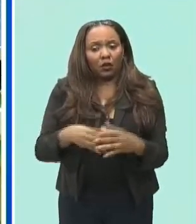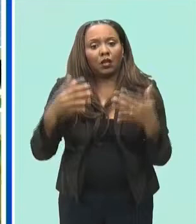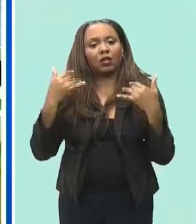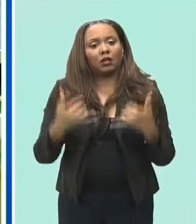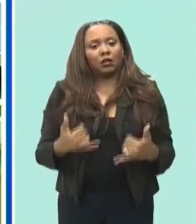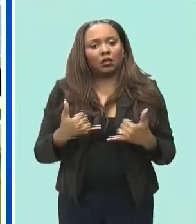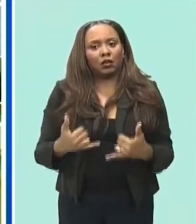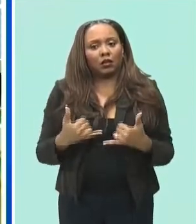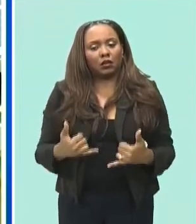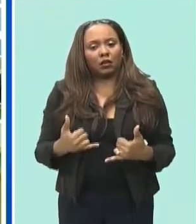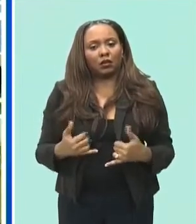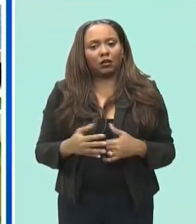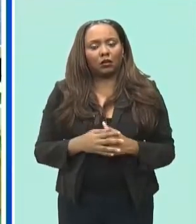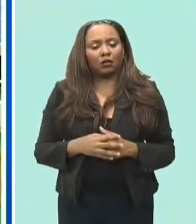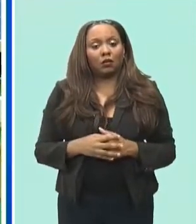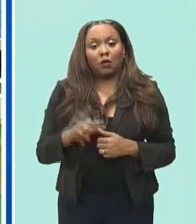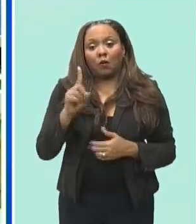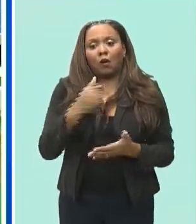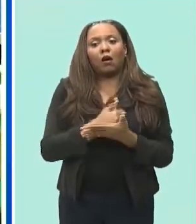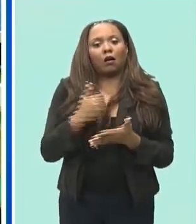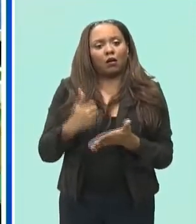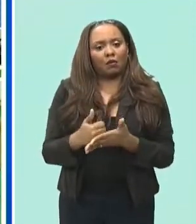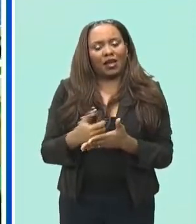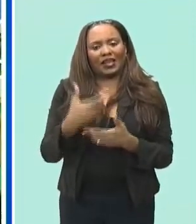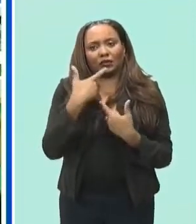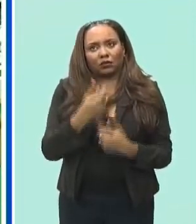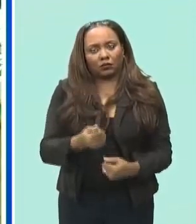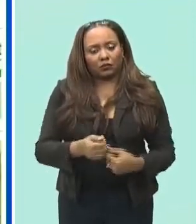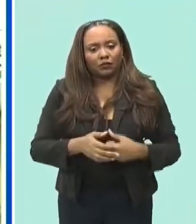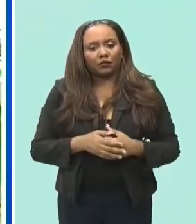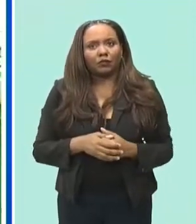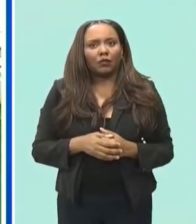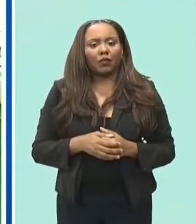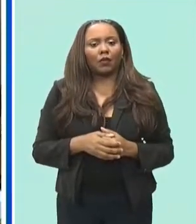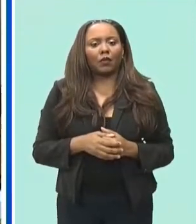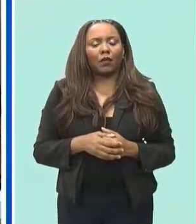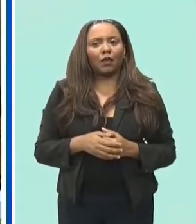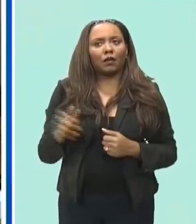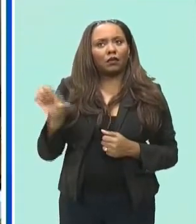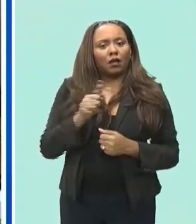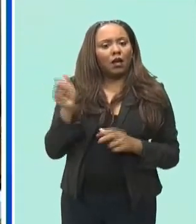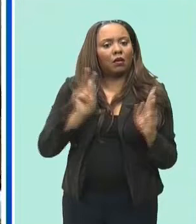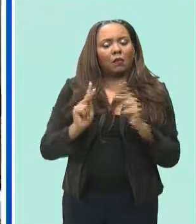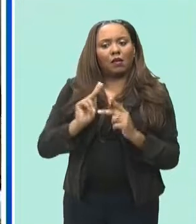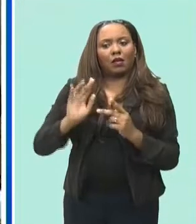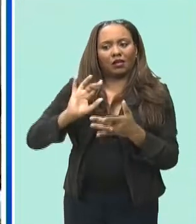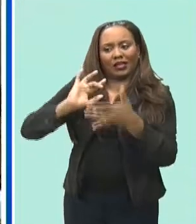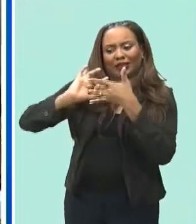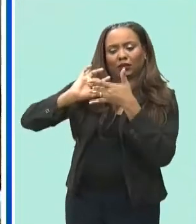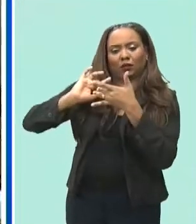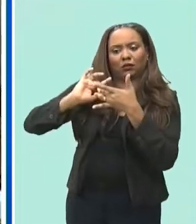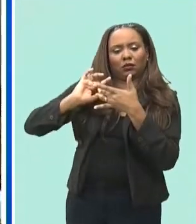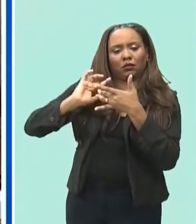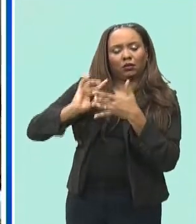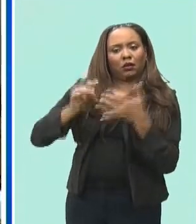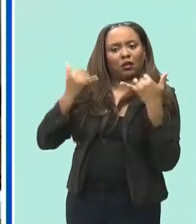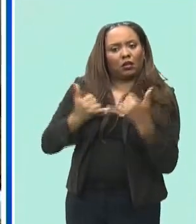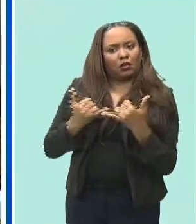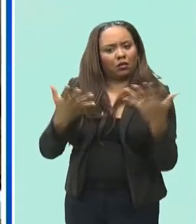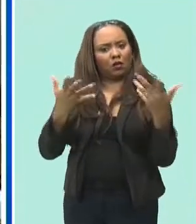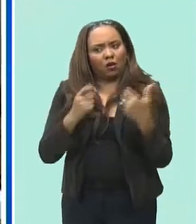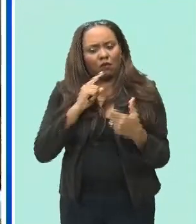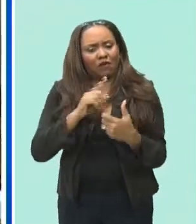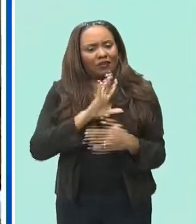sitting in at least one commercial bank other independent power producers have contacted us and they're looking to get in on the